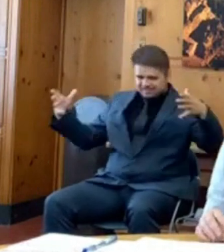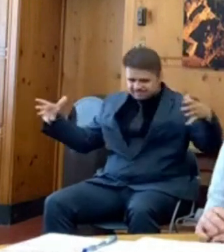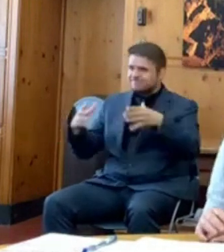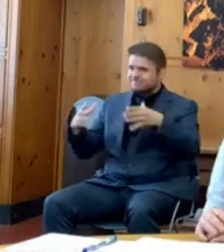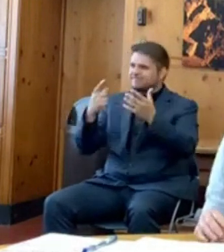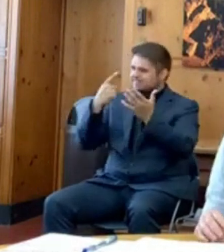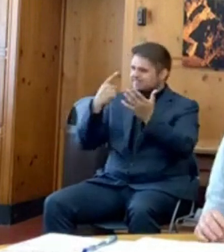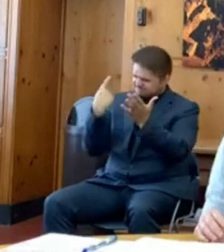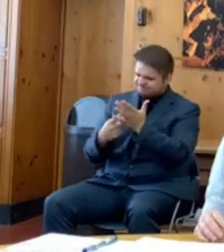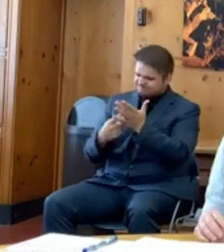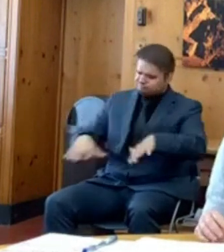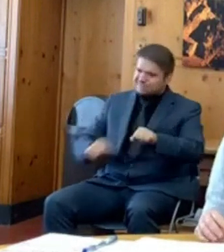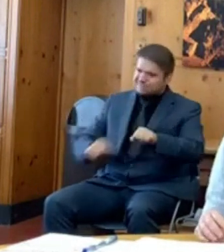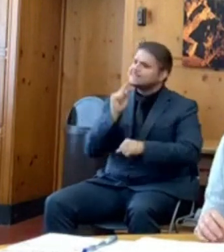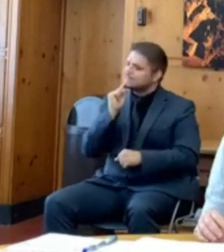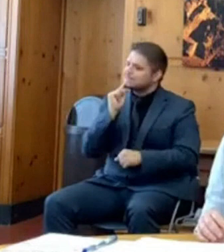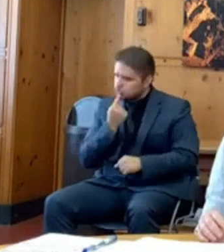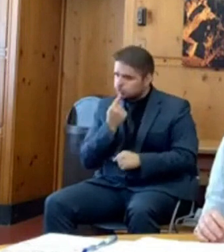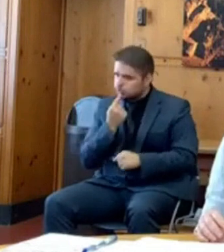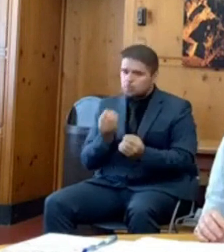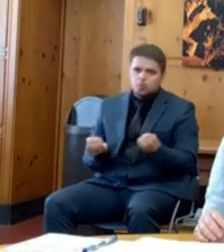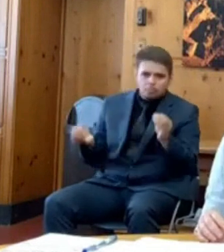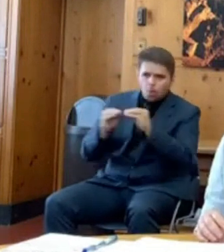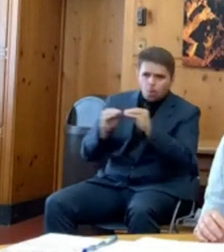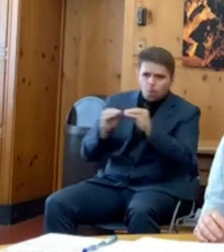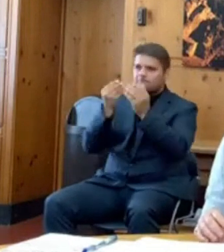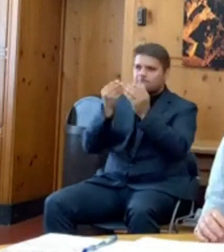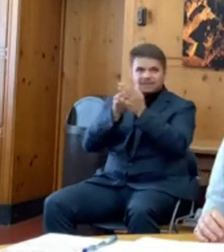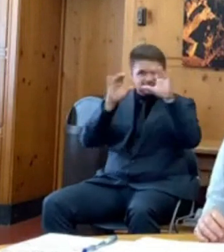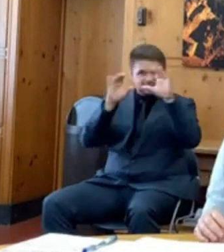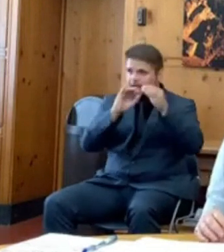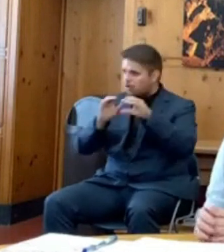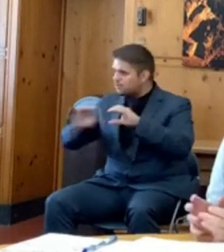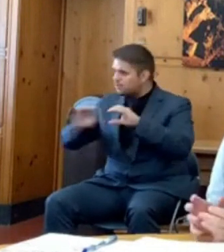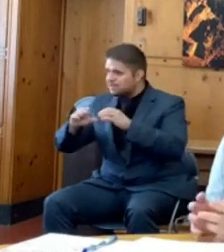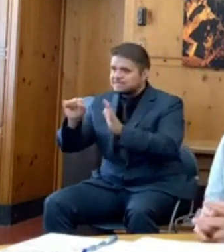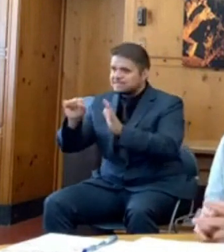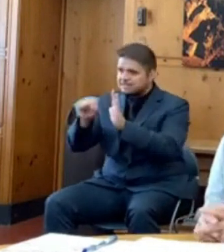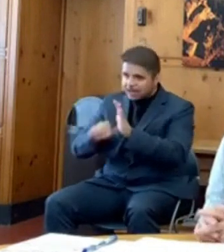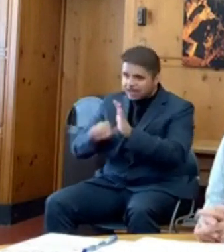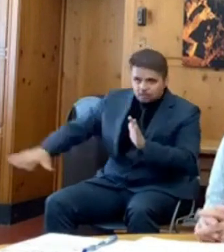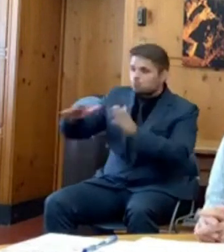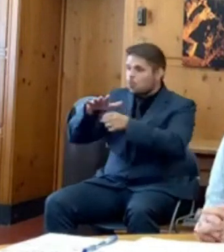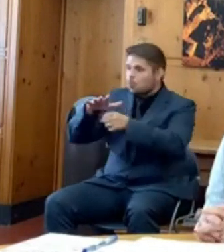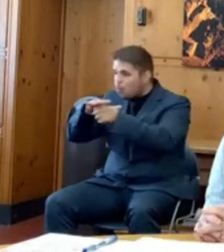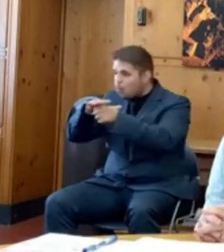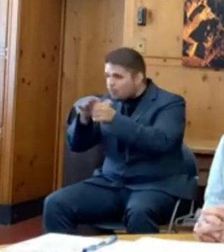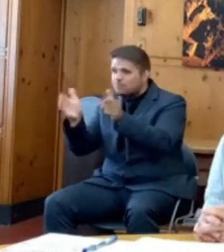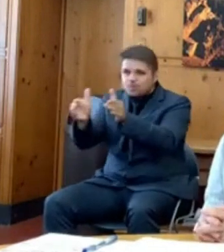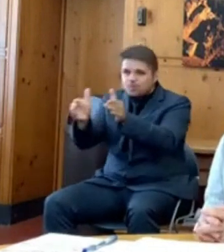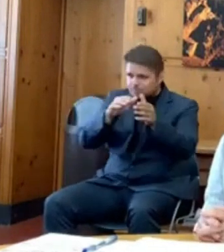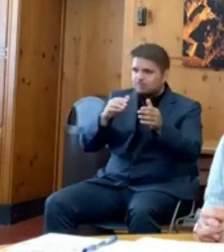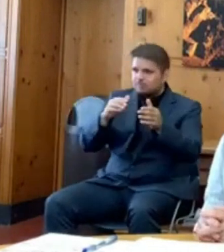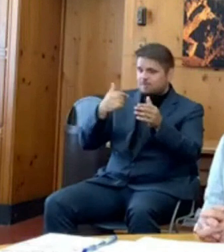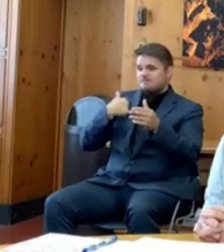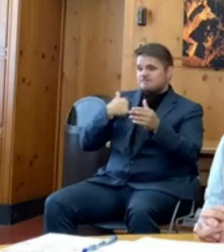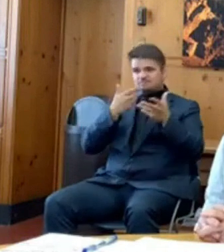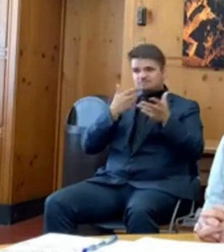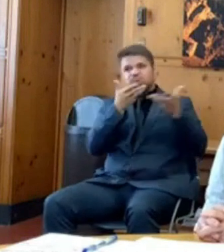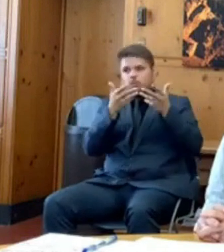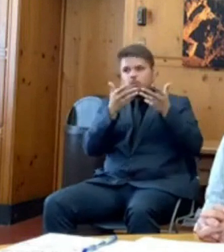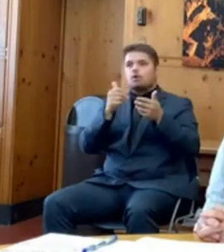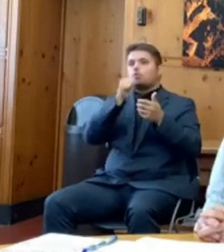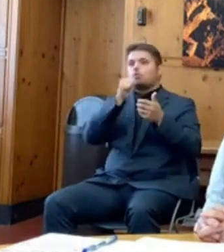additional tranche of funding to the states and local jurisdictions. I am talking with our congressional